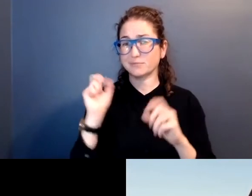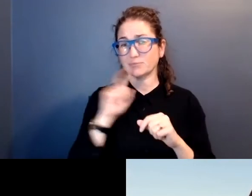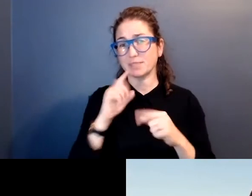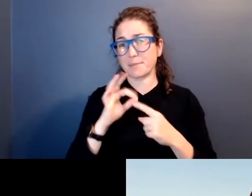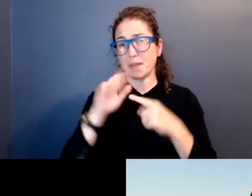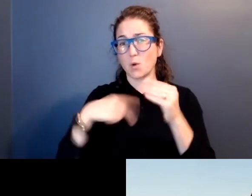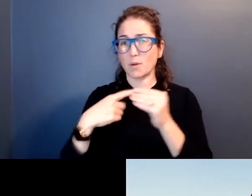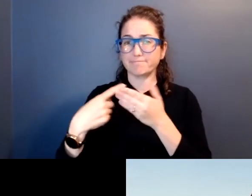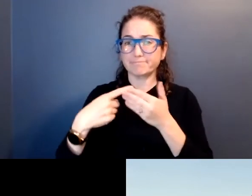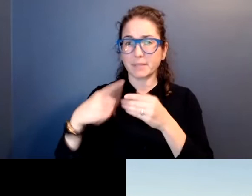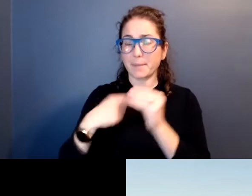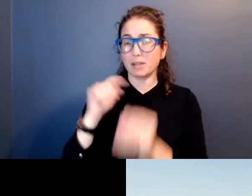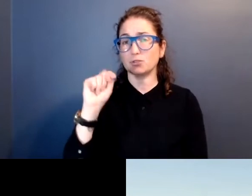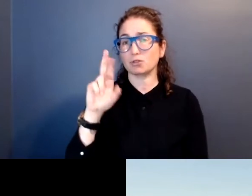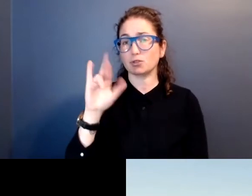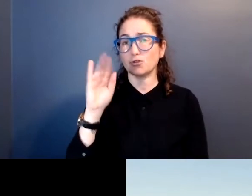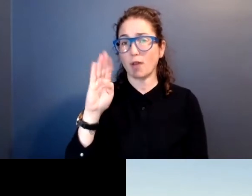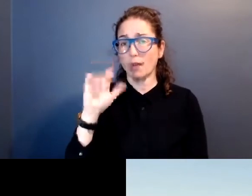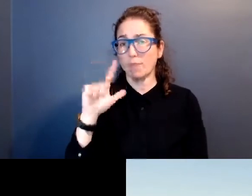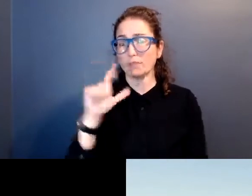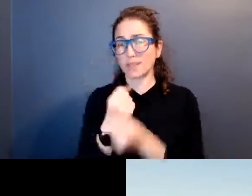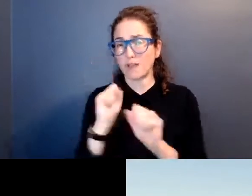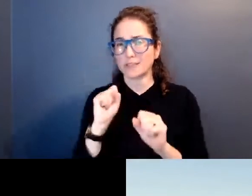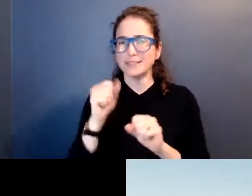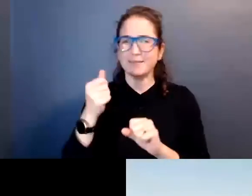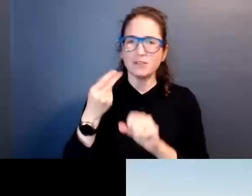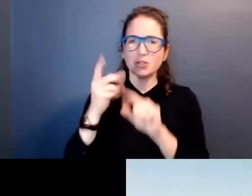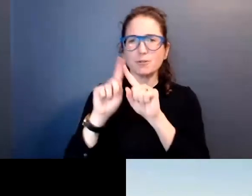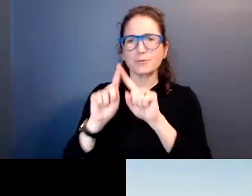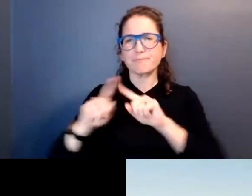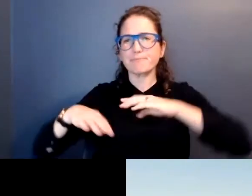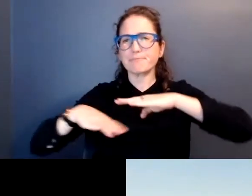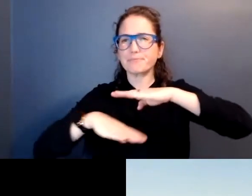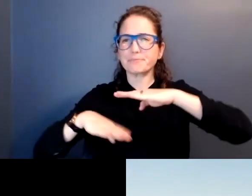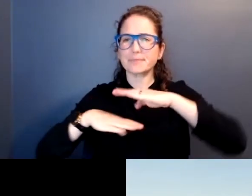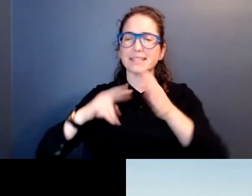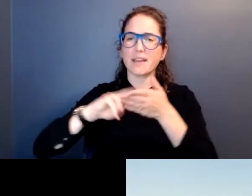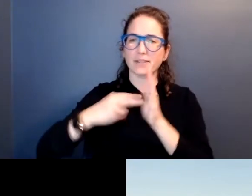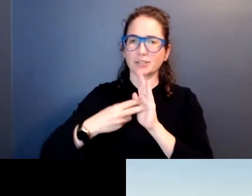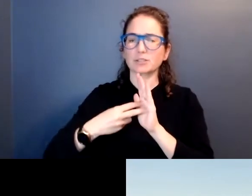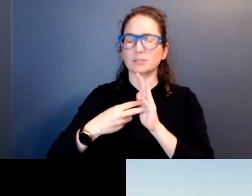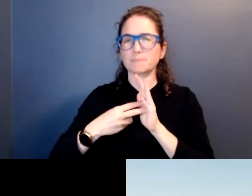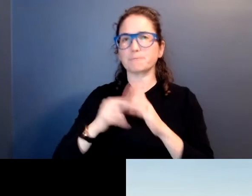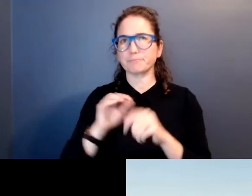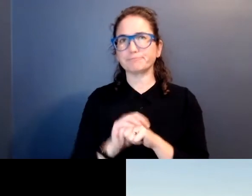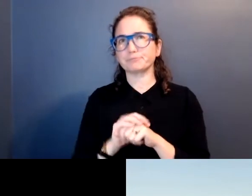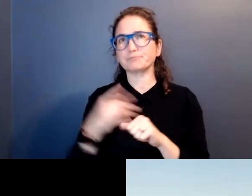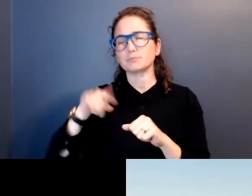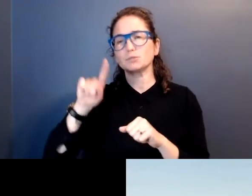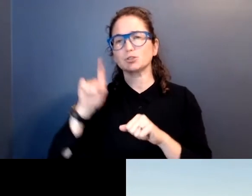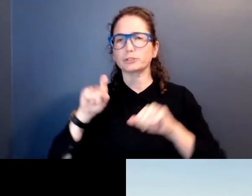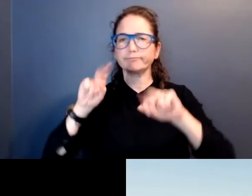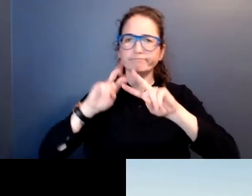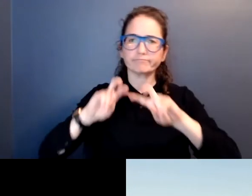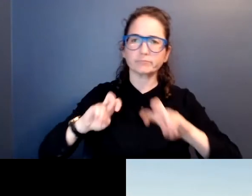about tribal sovereignty. And there's a few fundamental definitions that you should examine when